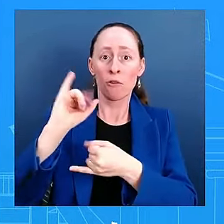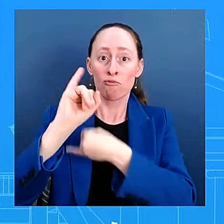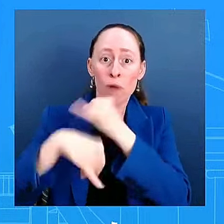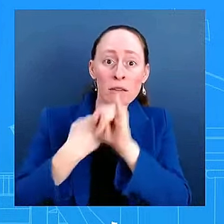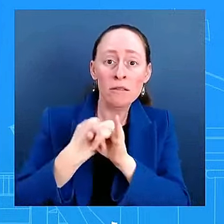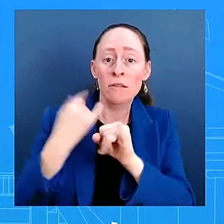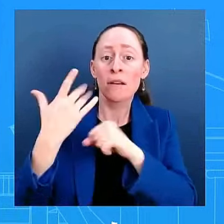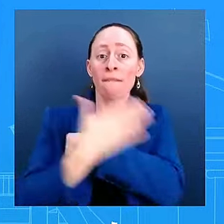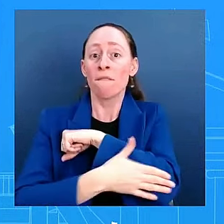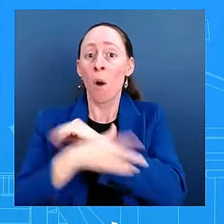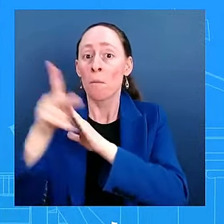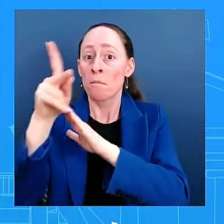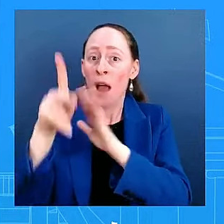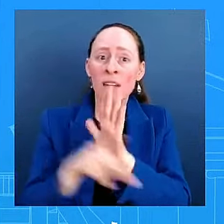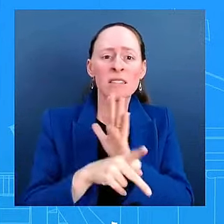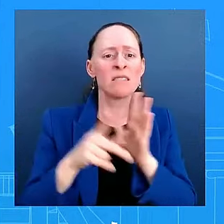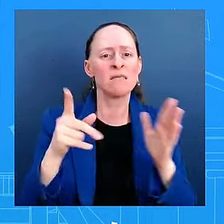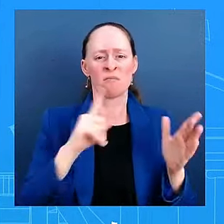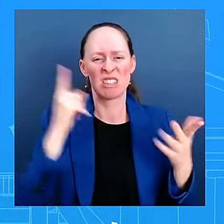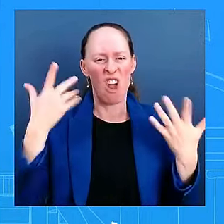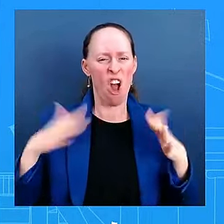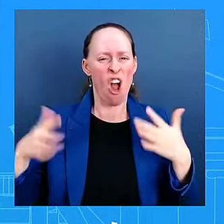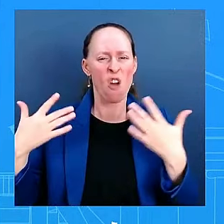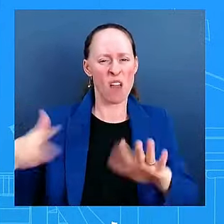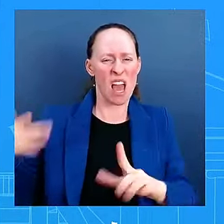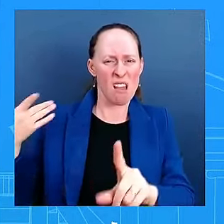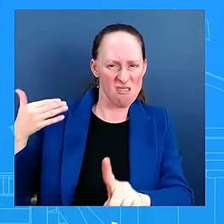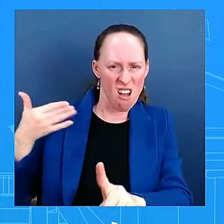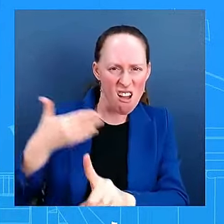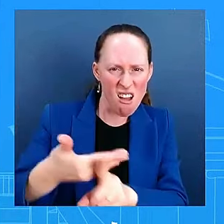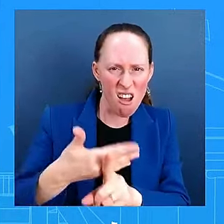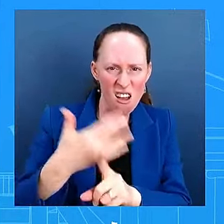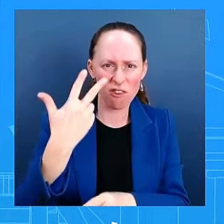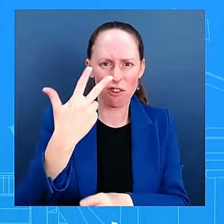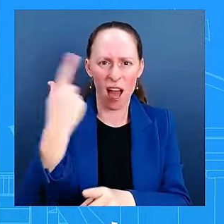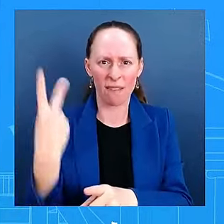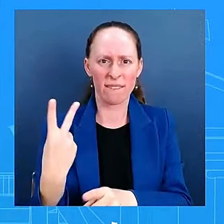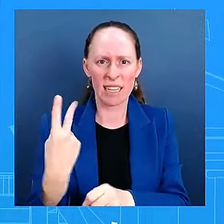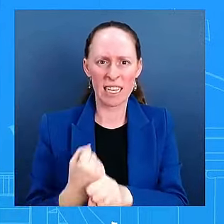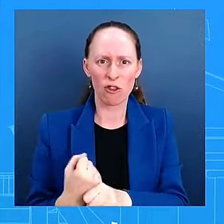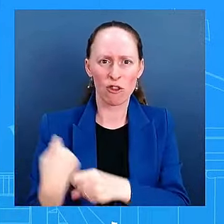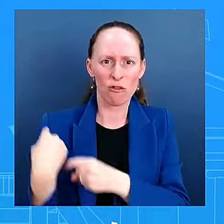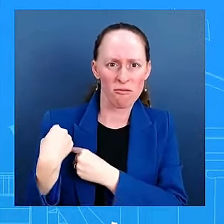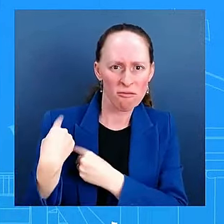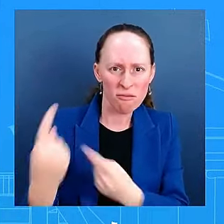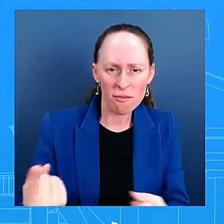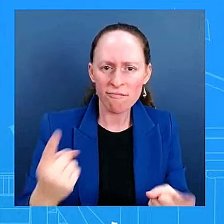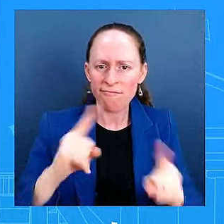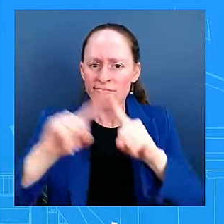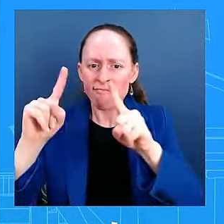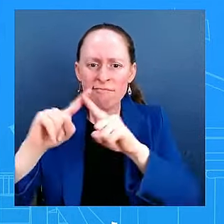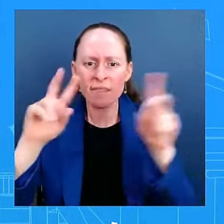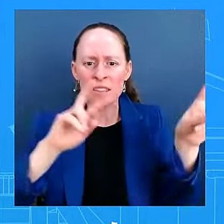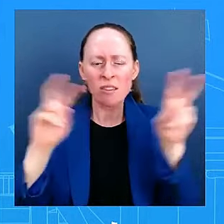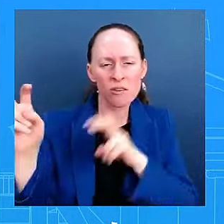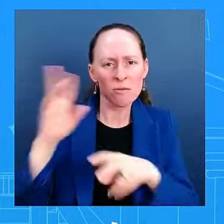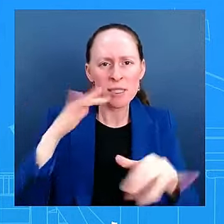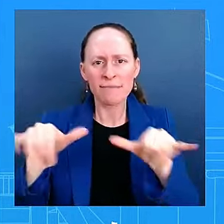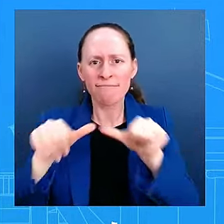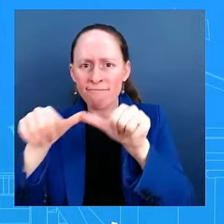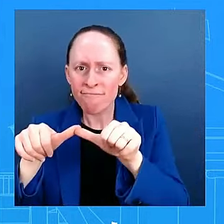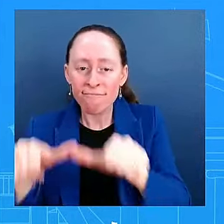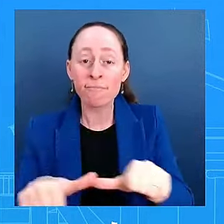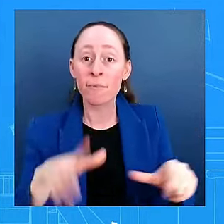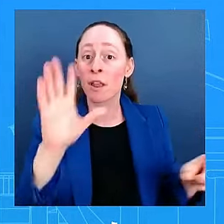the three plus years. And that's been an array of important issues. Whether, I've been talking about Ukraine, whether it's continuing to strengthen,